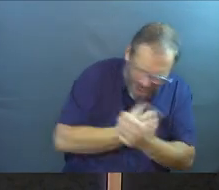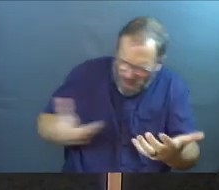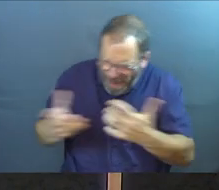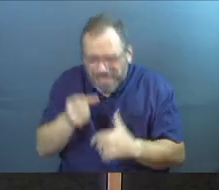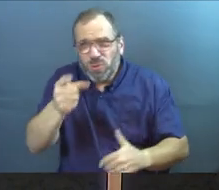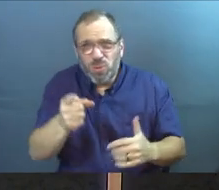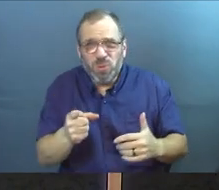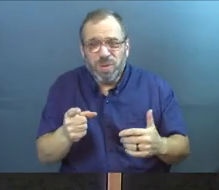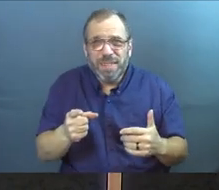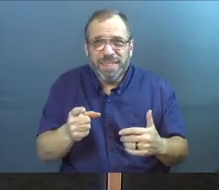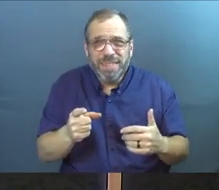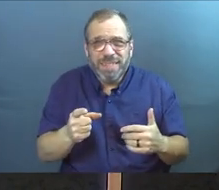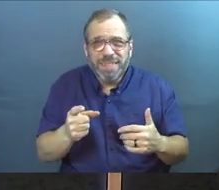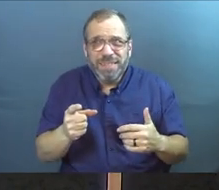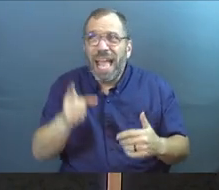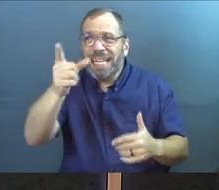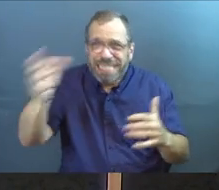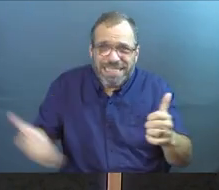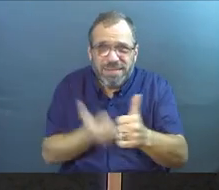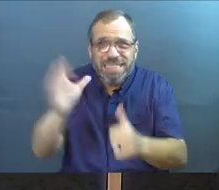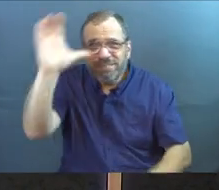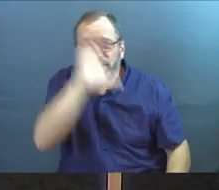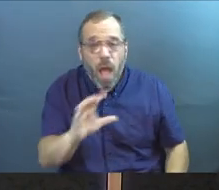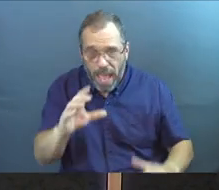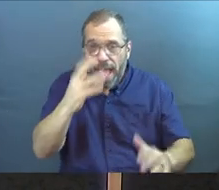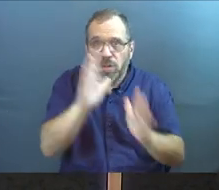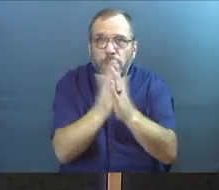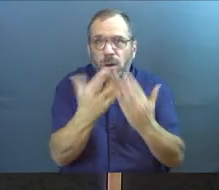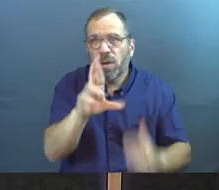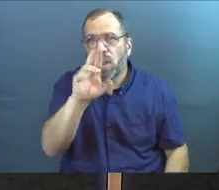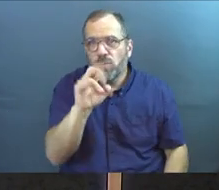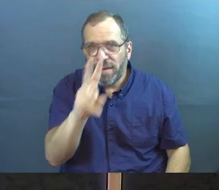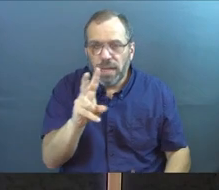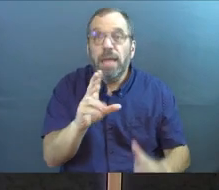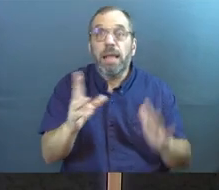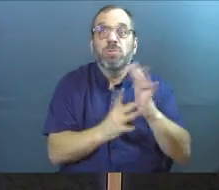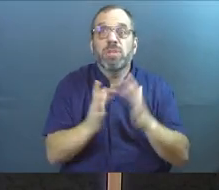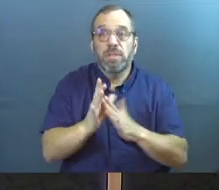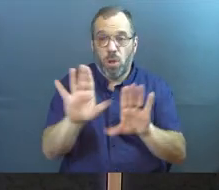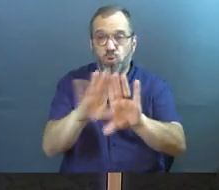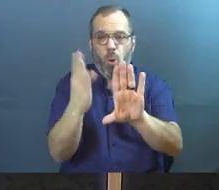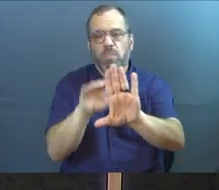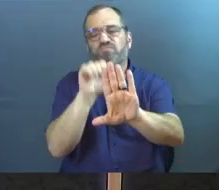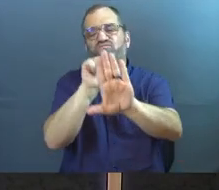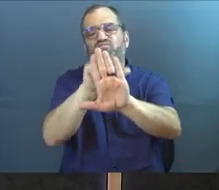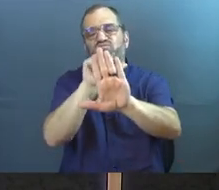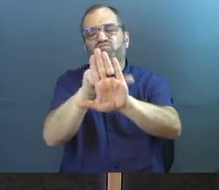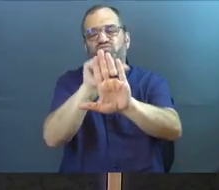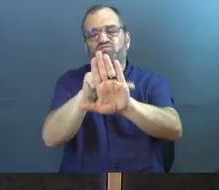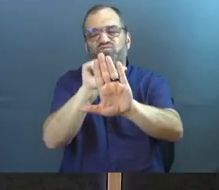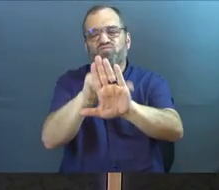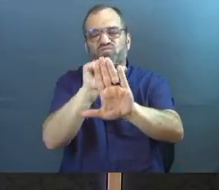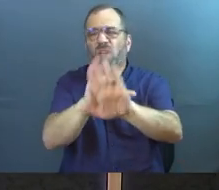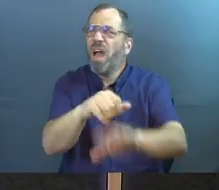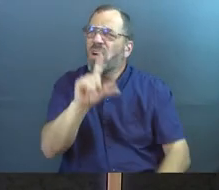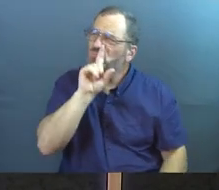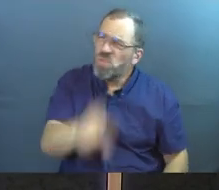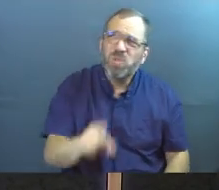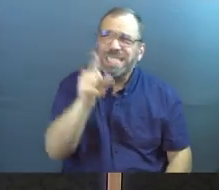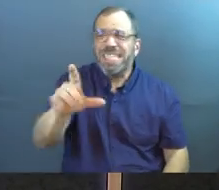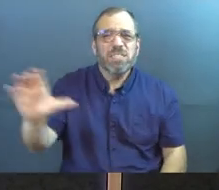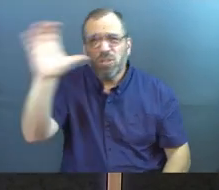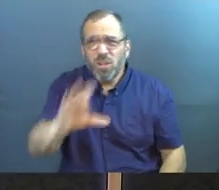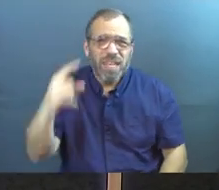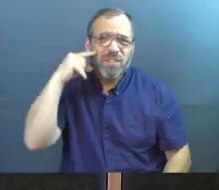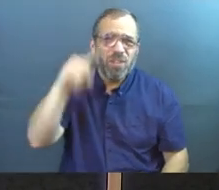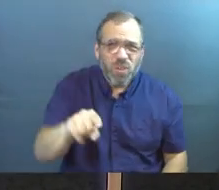wants you, and he comes after you. We talk about, in the book of Revelation, how Jesus is standing at the door, knocking at the door of your heart. Absolutely, he